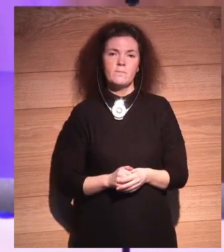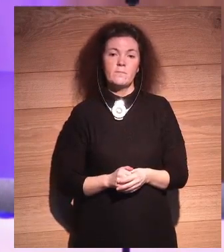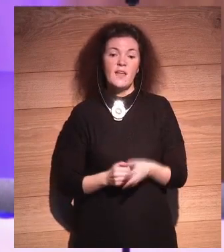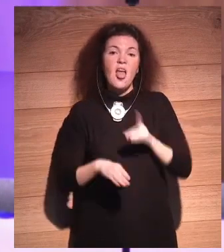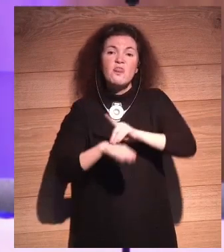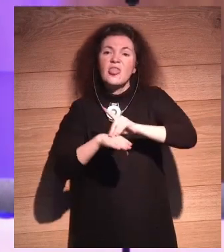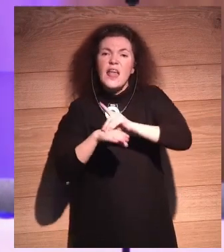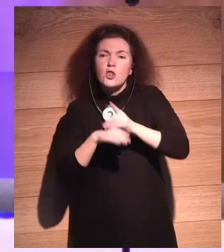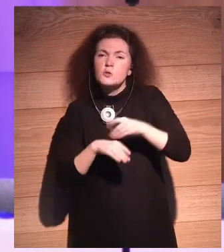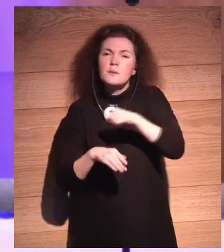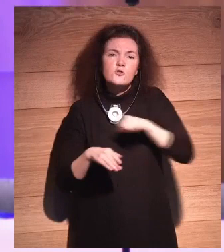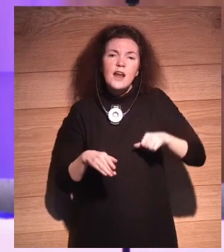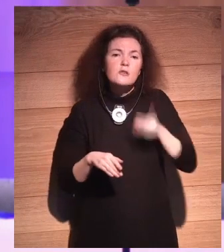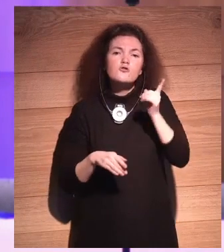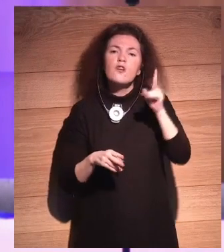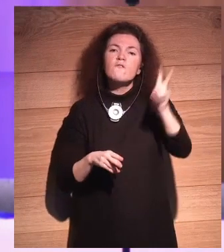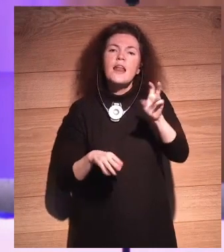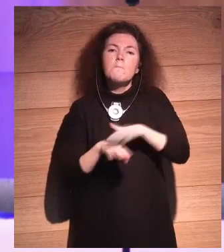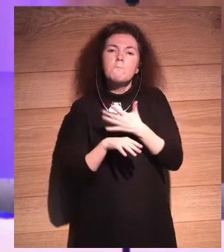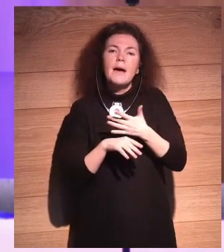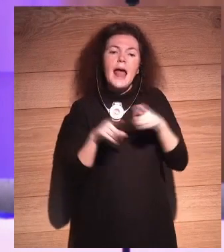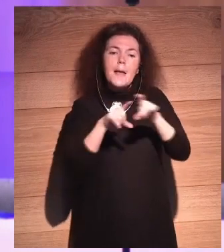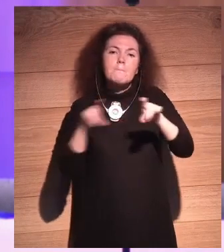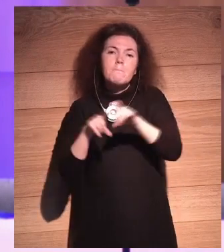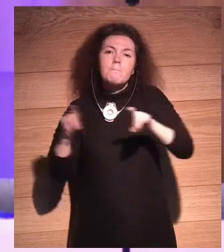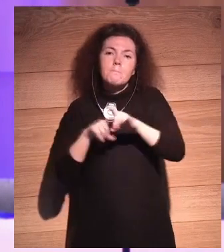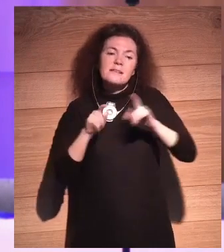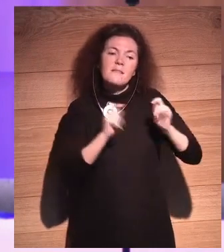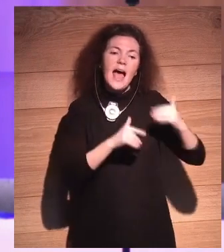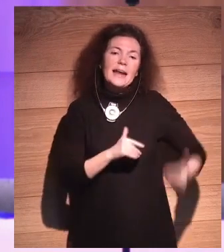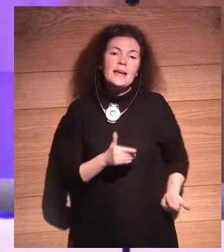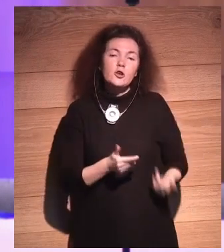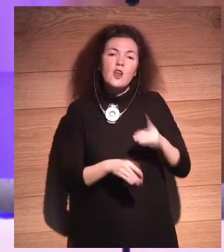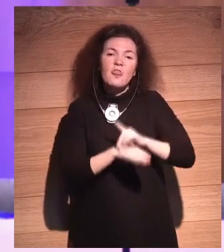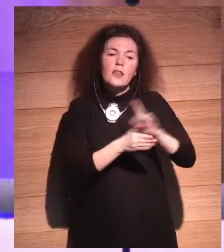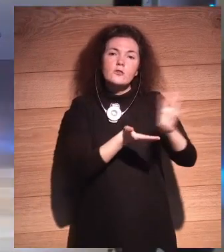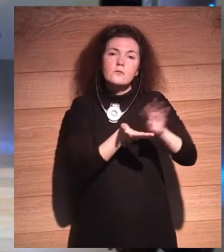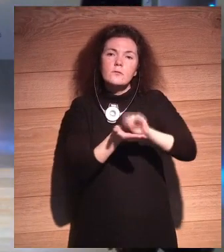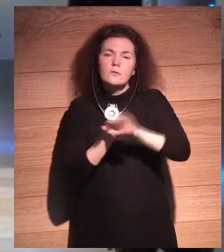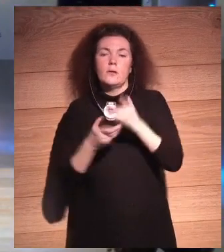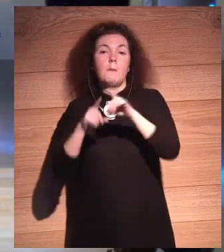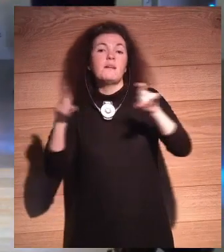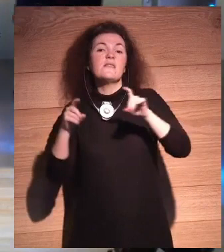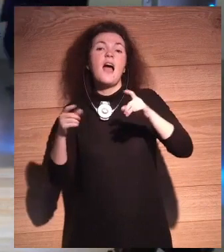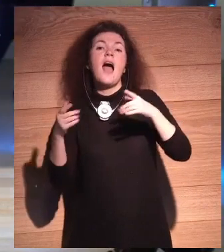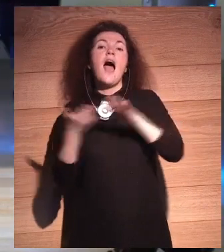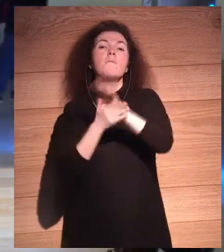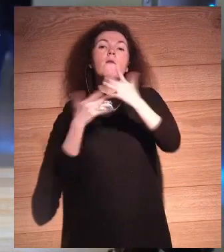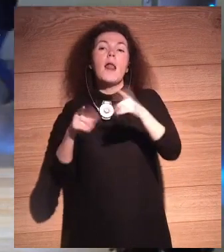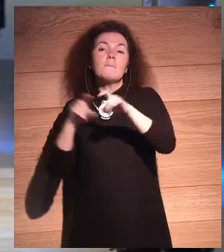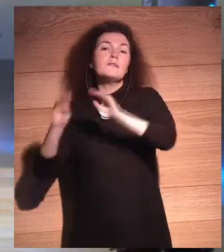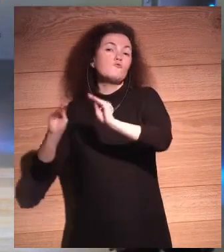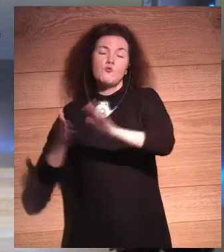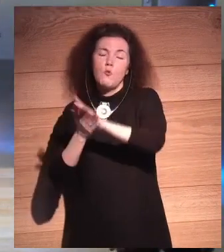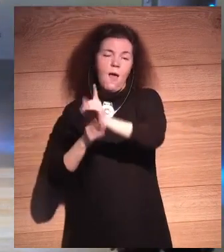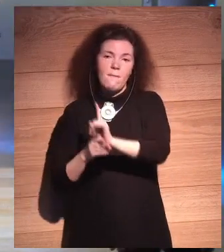the companies that collect them. What companies is he talking about? Of course, not his own, really. But it's interesting. Apple doesn't really do